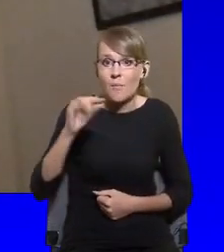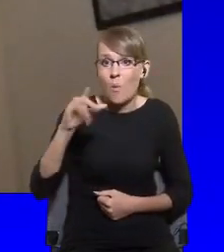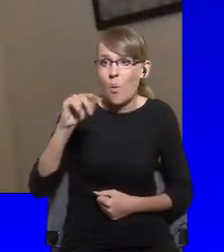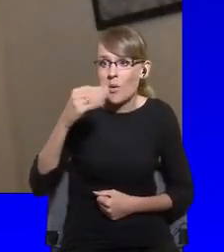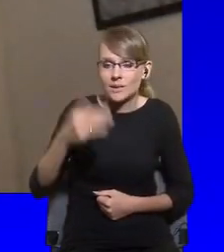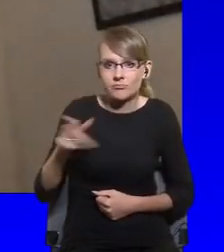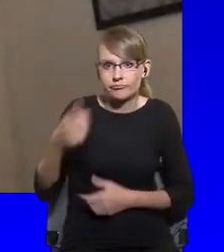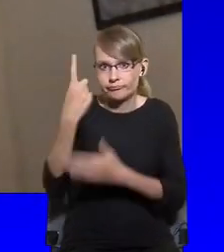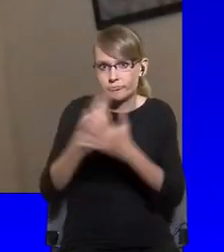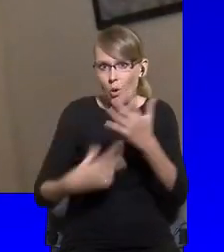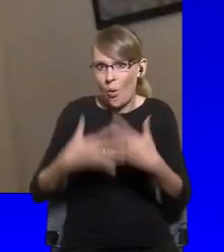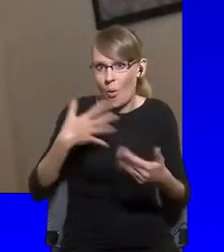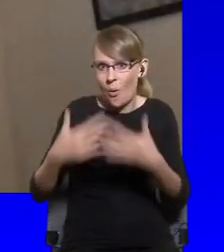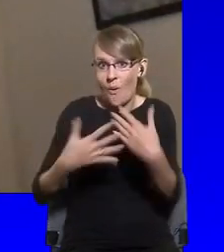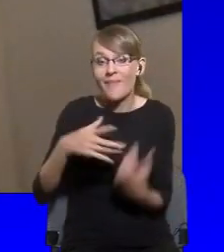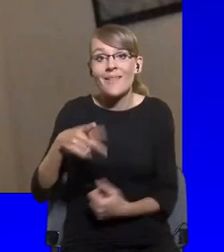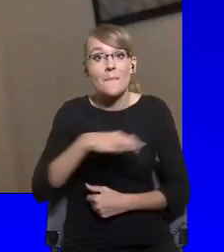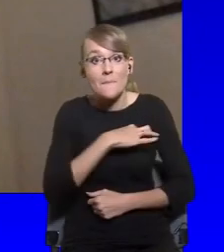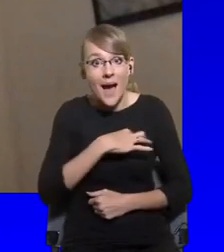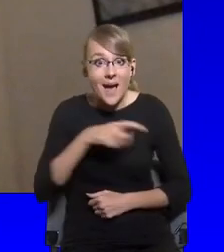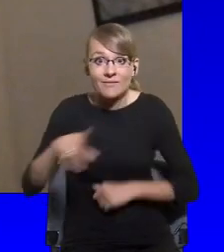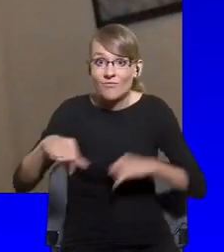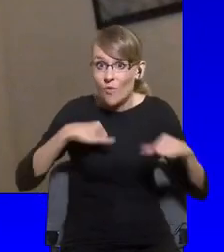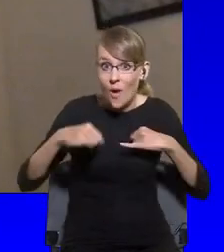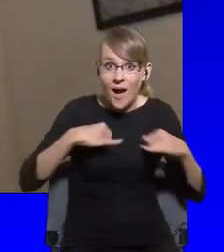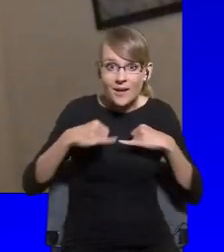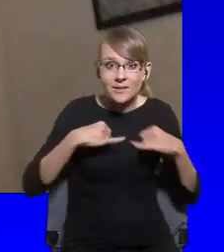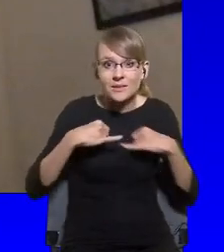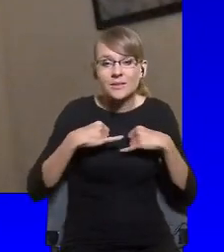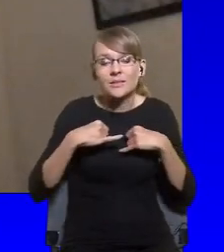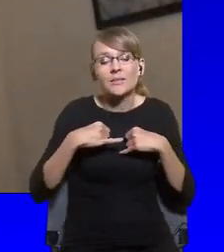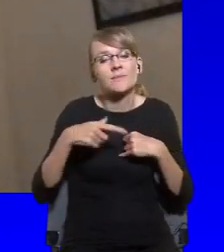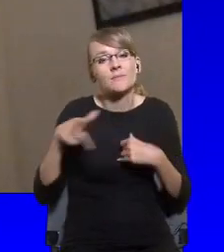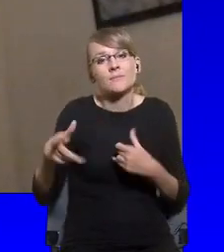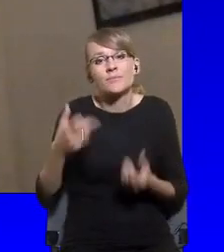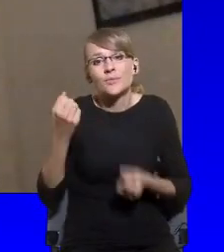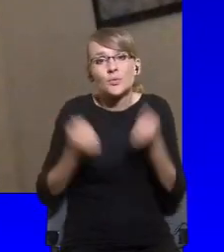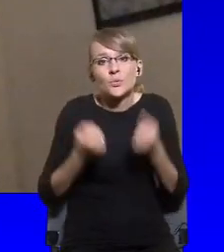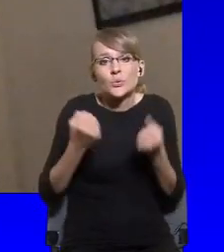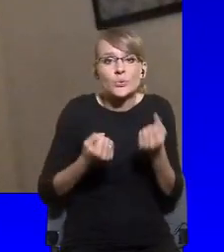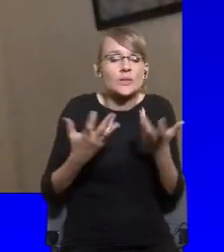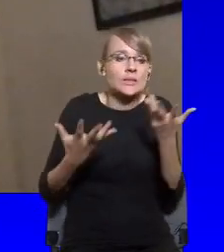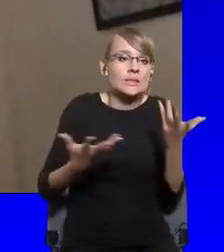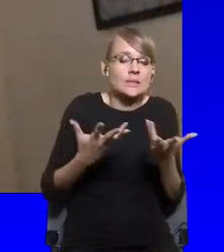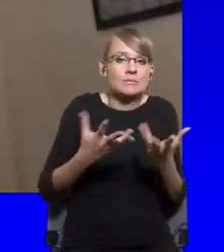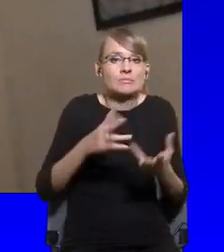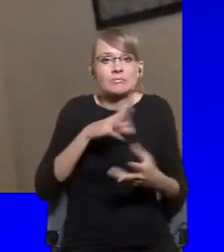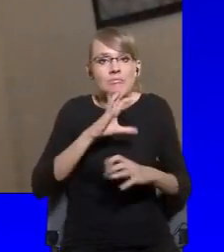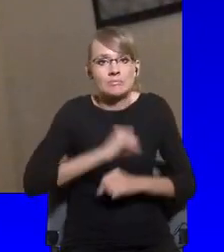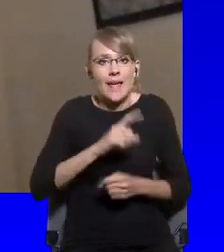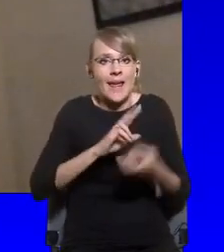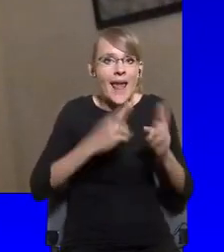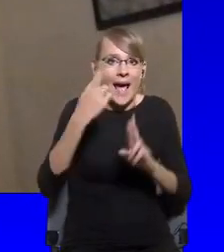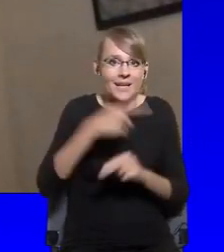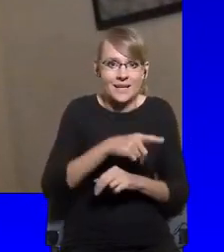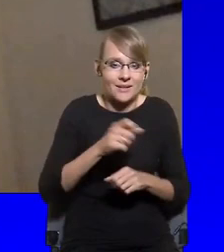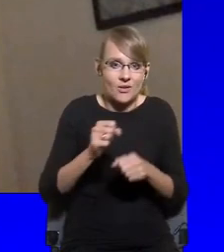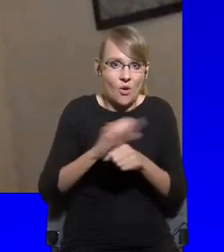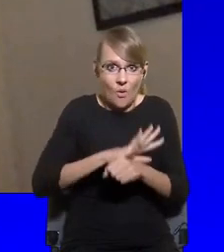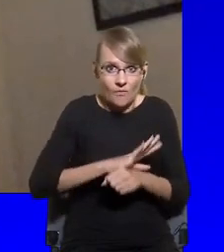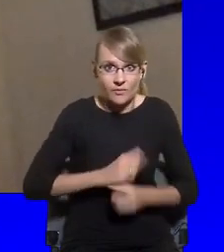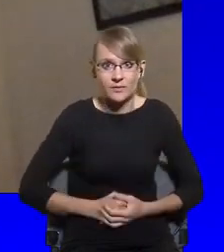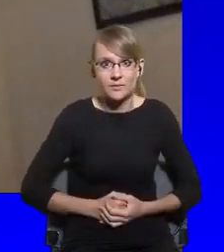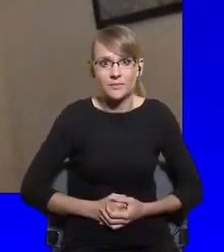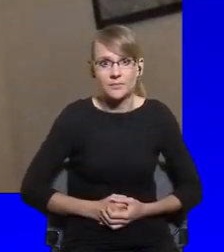good job. But also, they're not channeling things which feel like